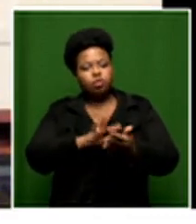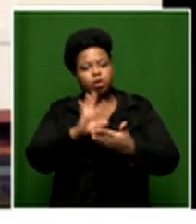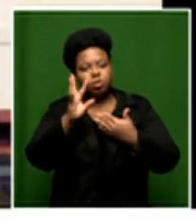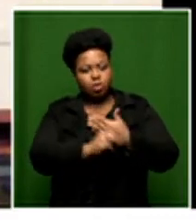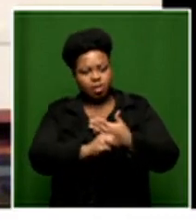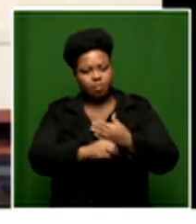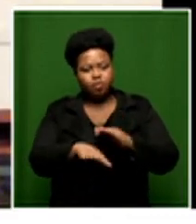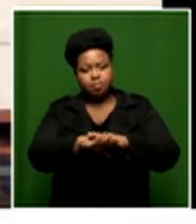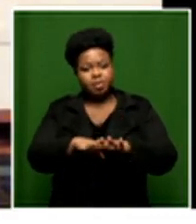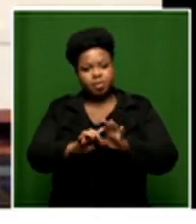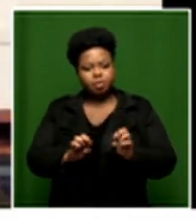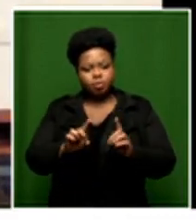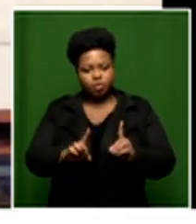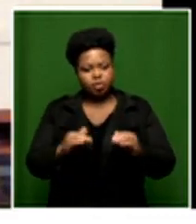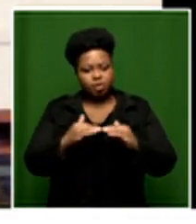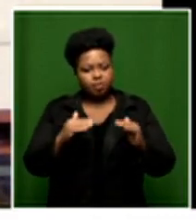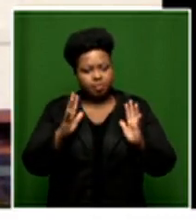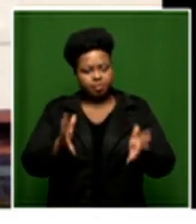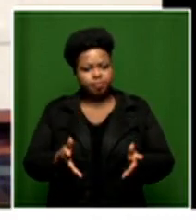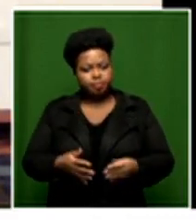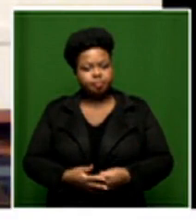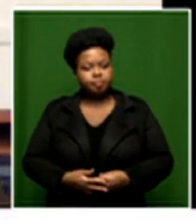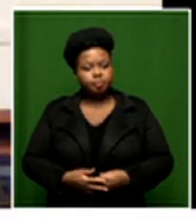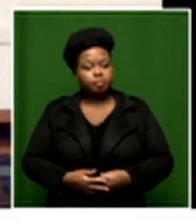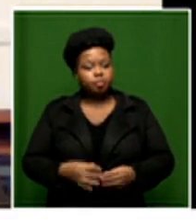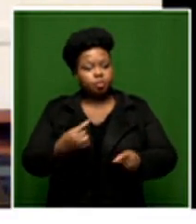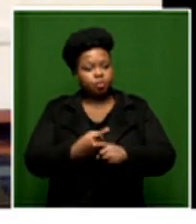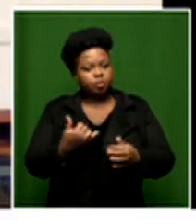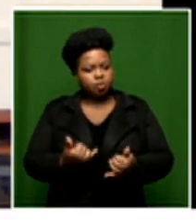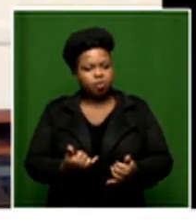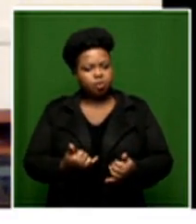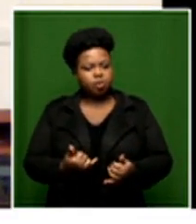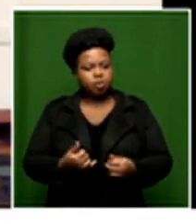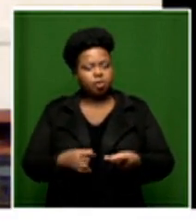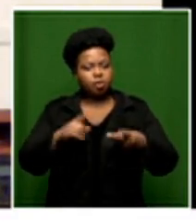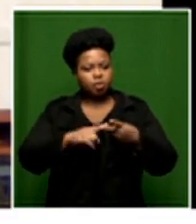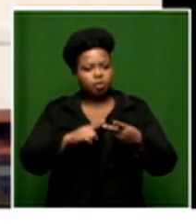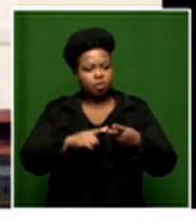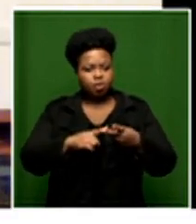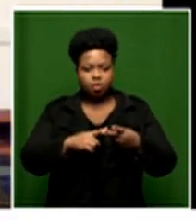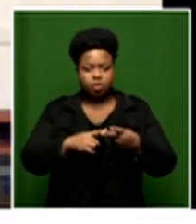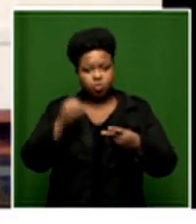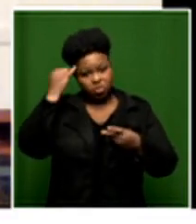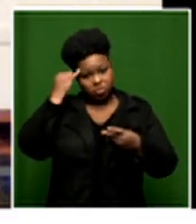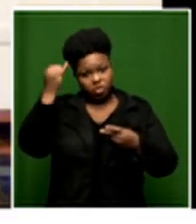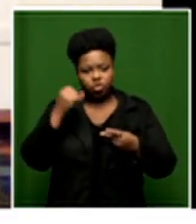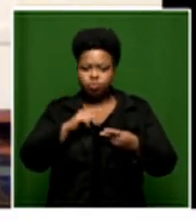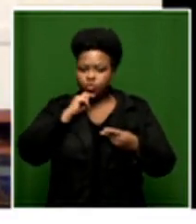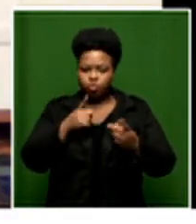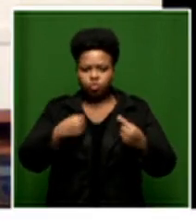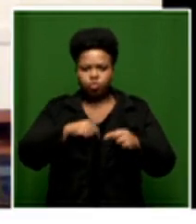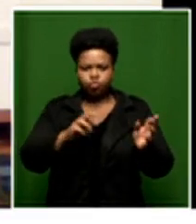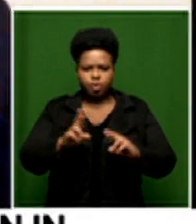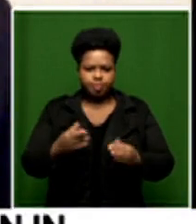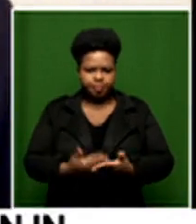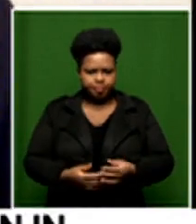not only at a basic education level but certainly at higher education and tertiary to reimagine what we are taught so that we are ready for what's coming